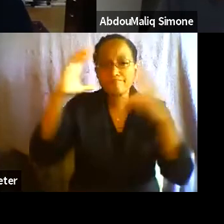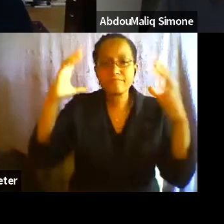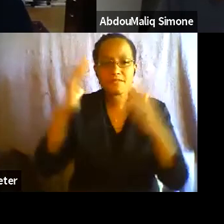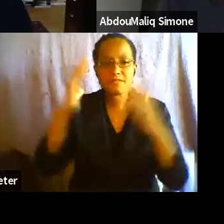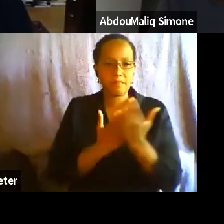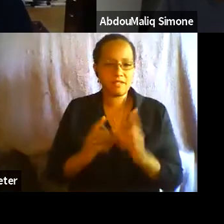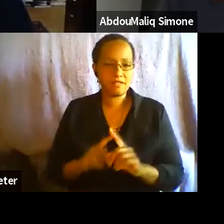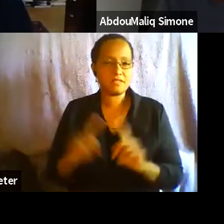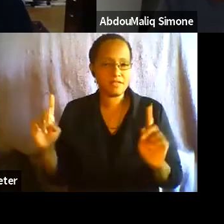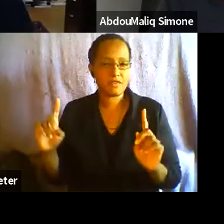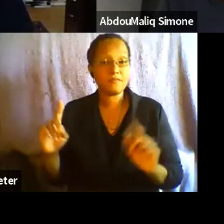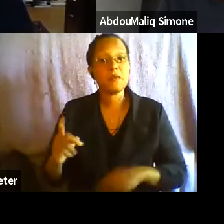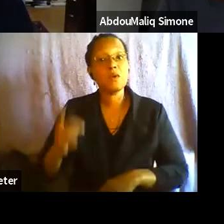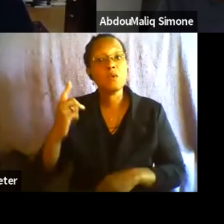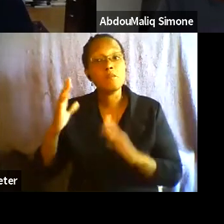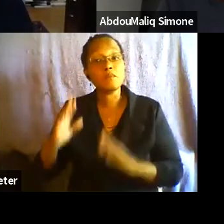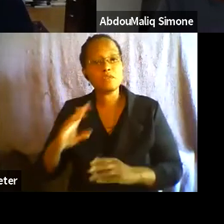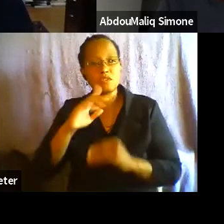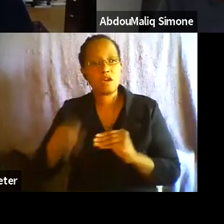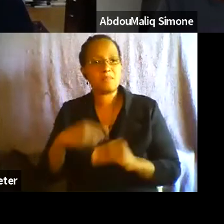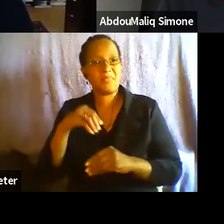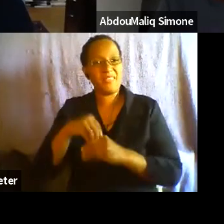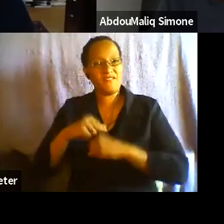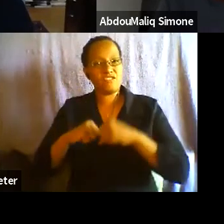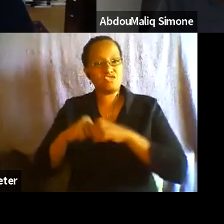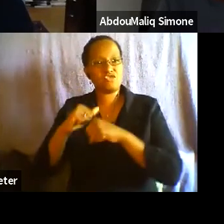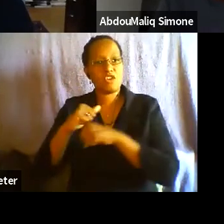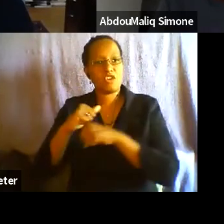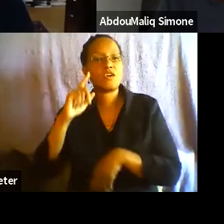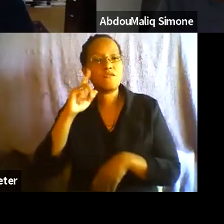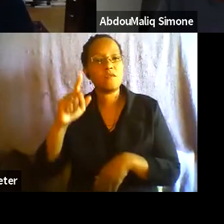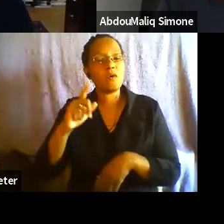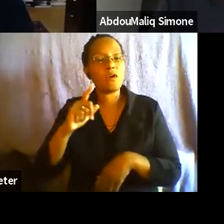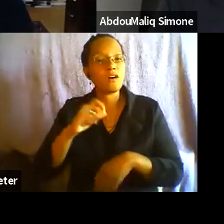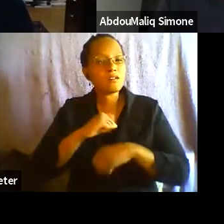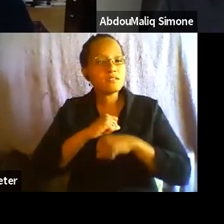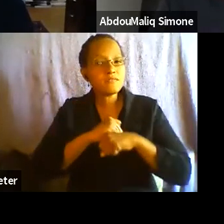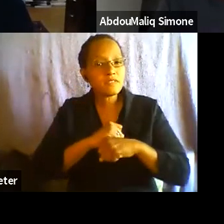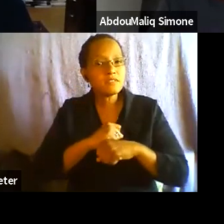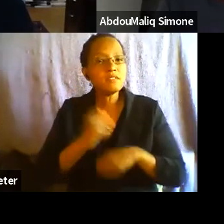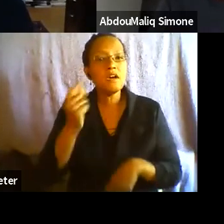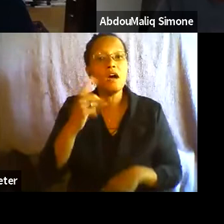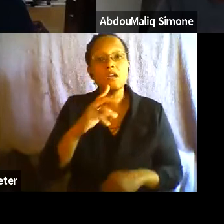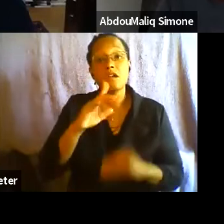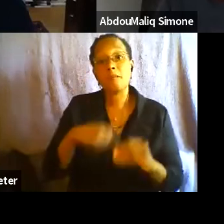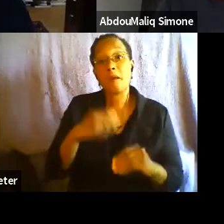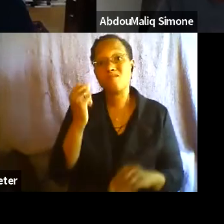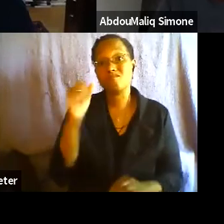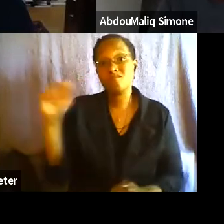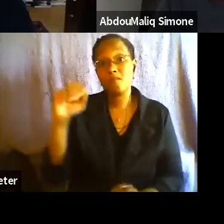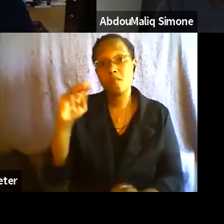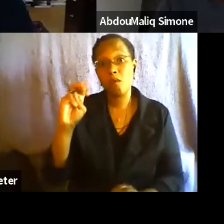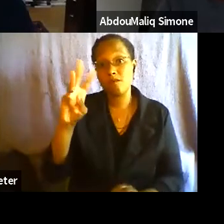Sears talks about an infrastructure of dissent. That what we speak about when we speak of movements is not simple